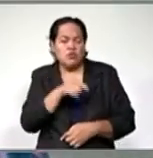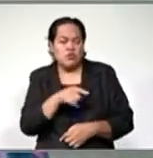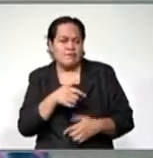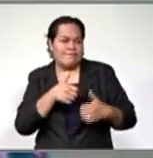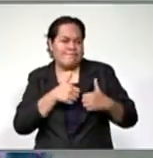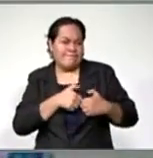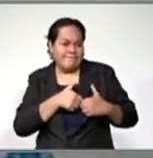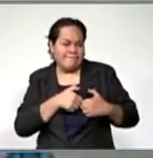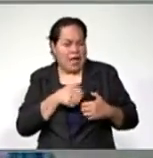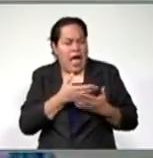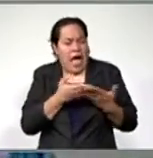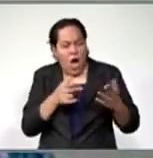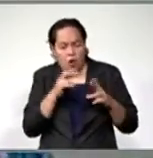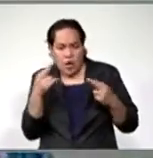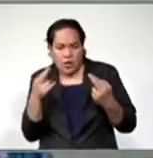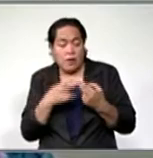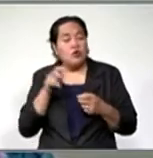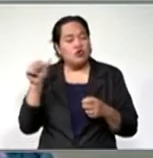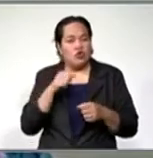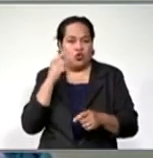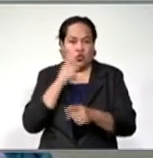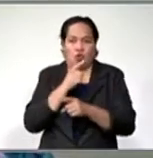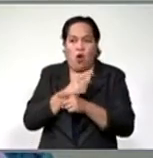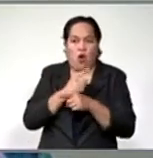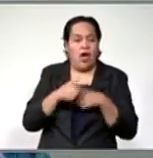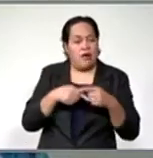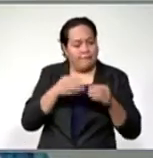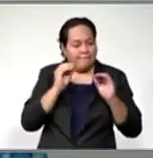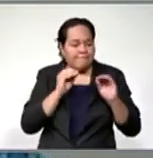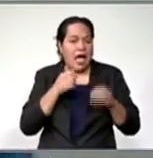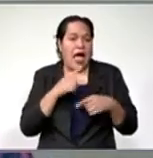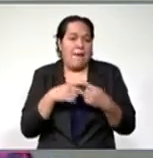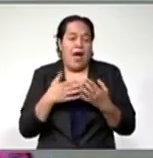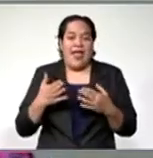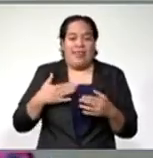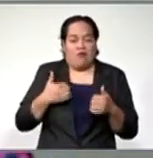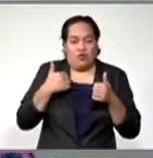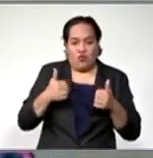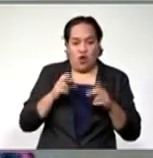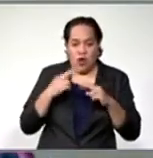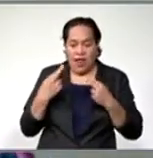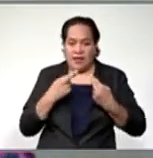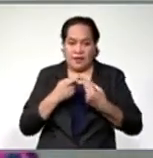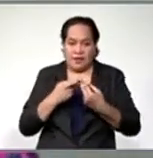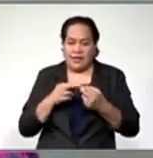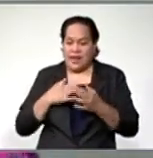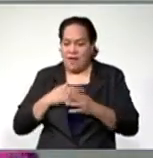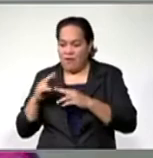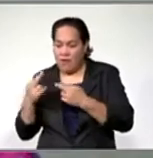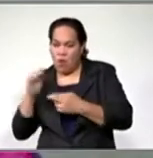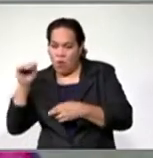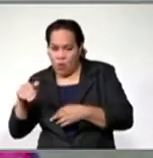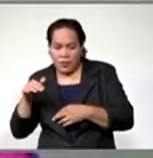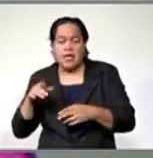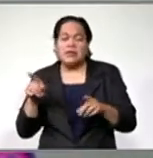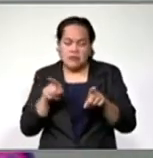relationships like. We should talk about healthy, respectful relationships in our homes, in our communities, to men as well as to